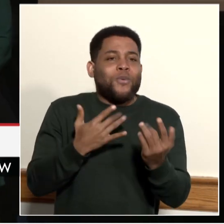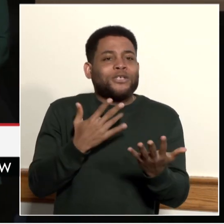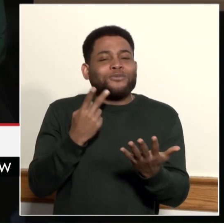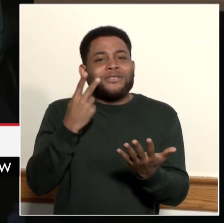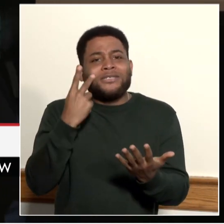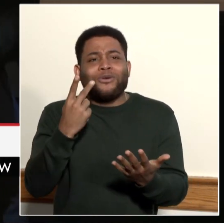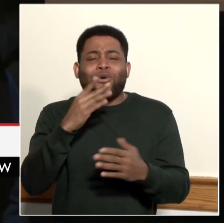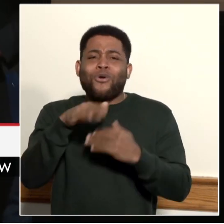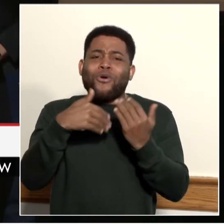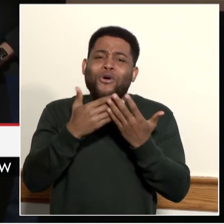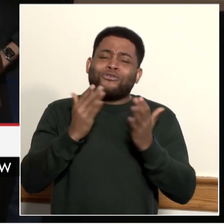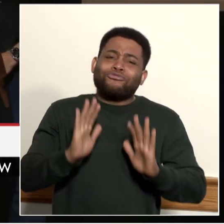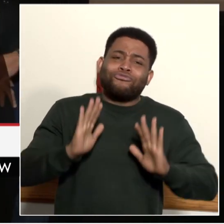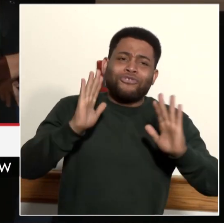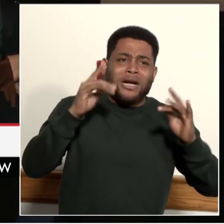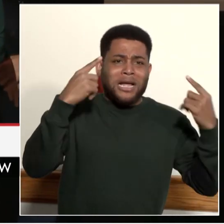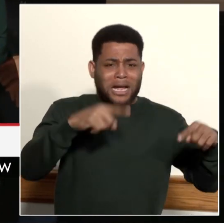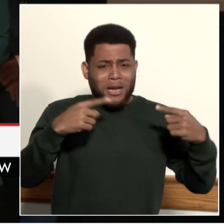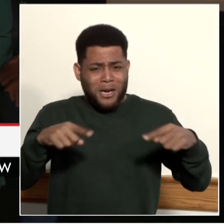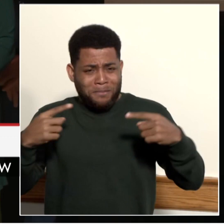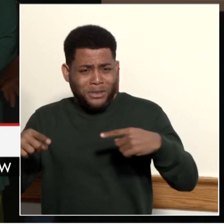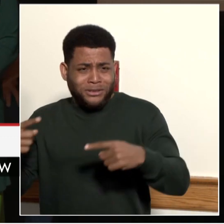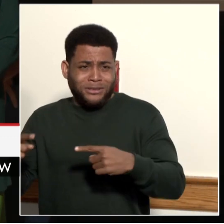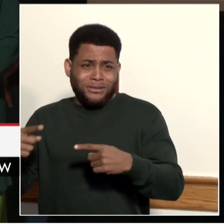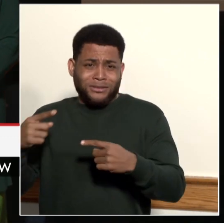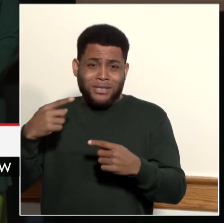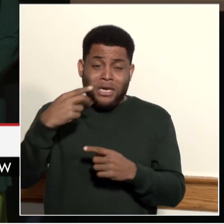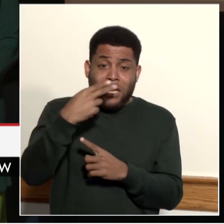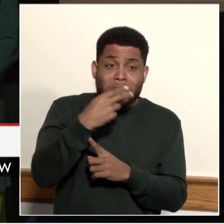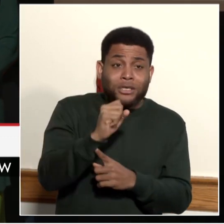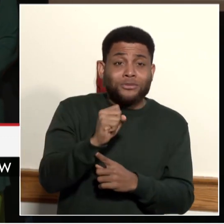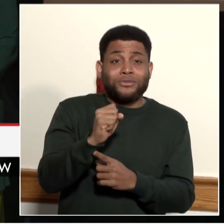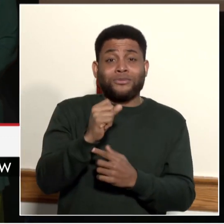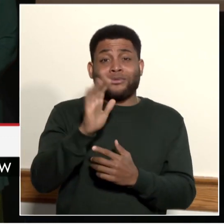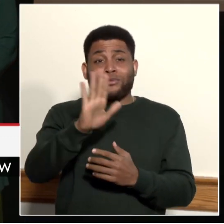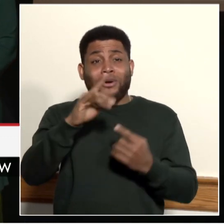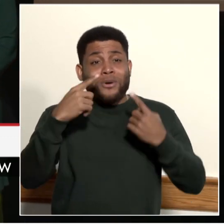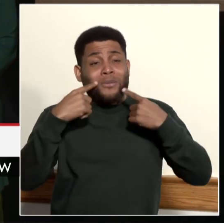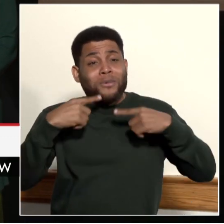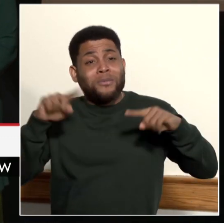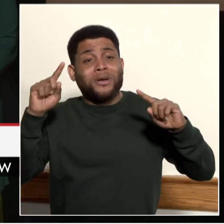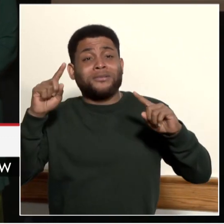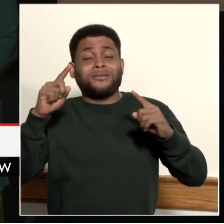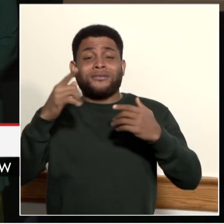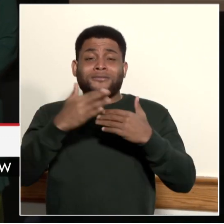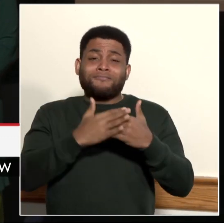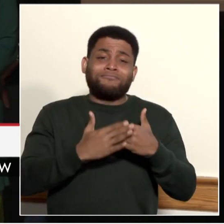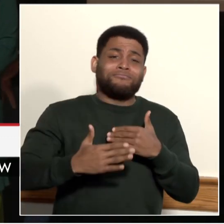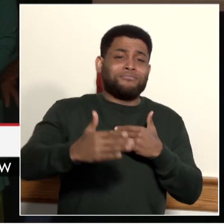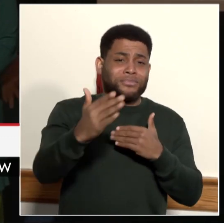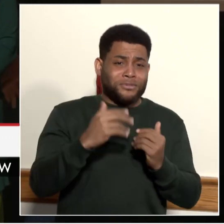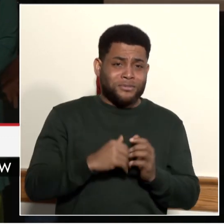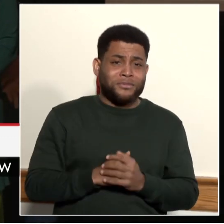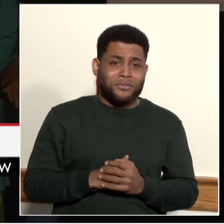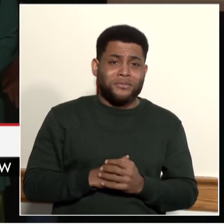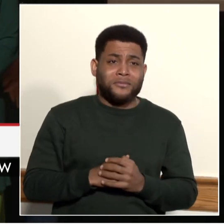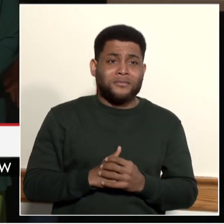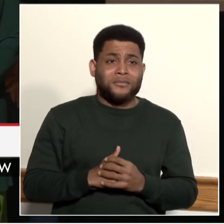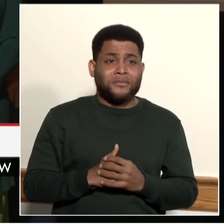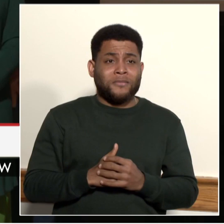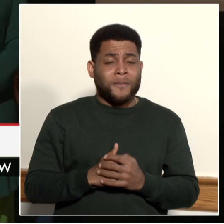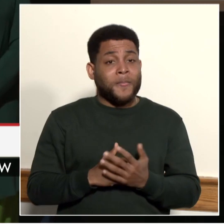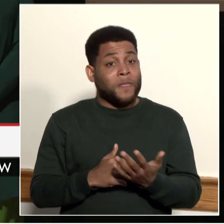in your high school career and beyond. I want to thank our families for your endless